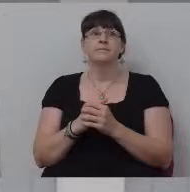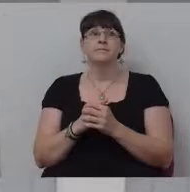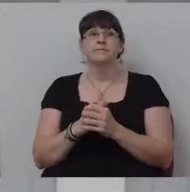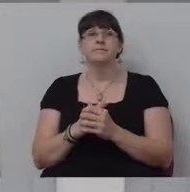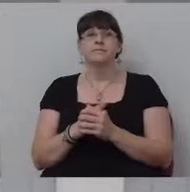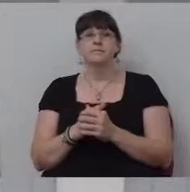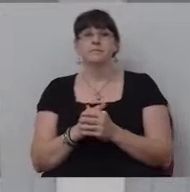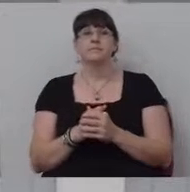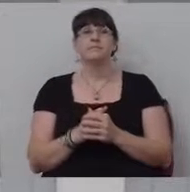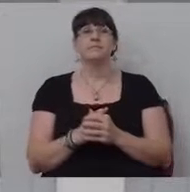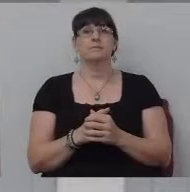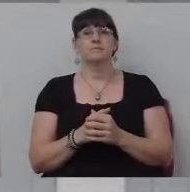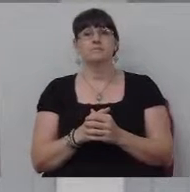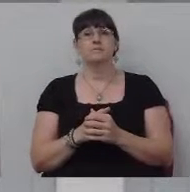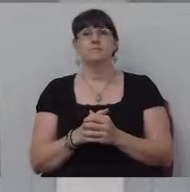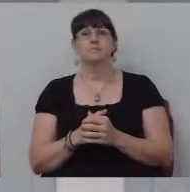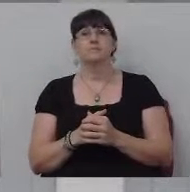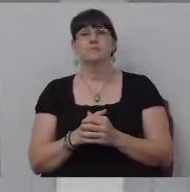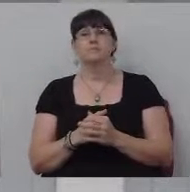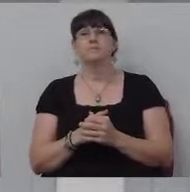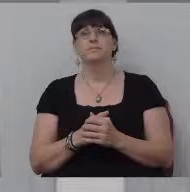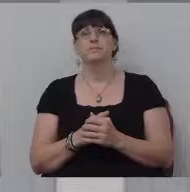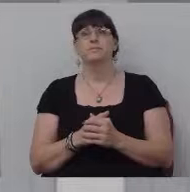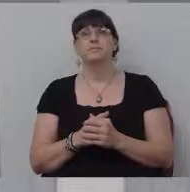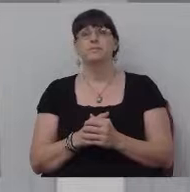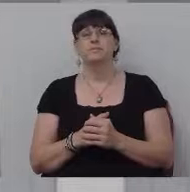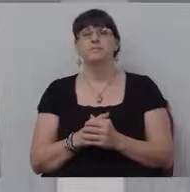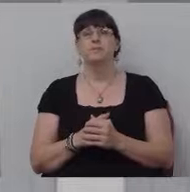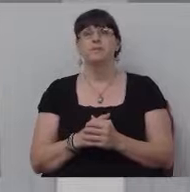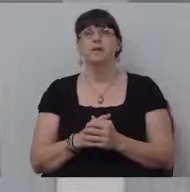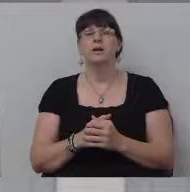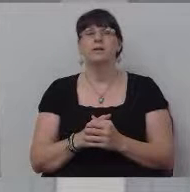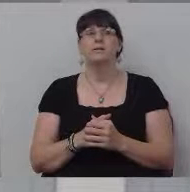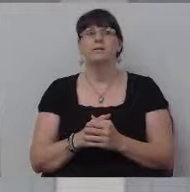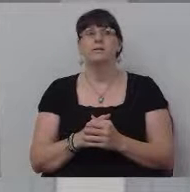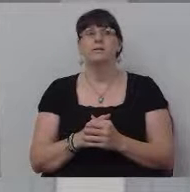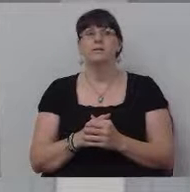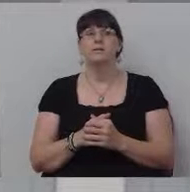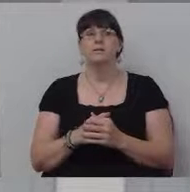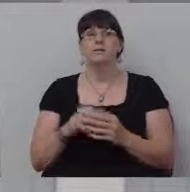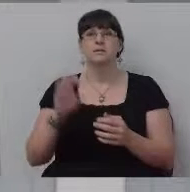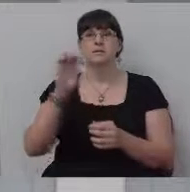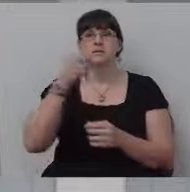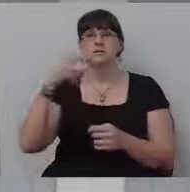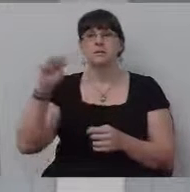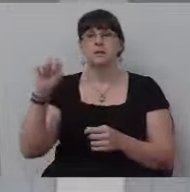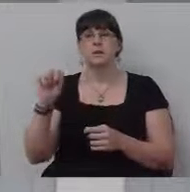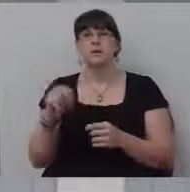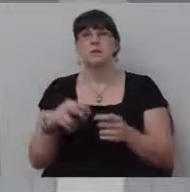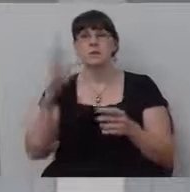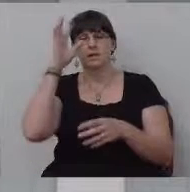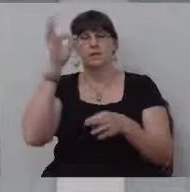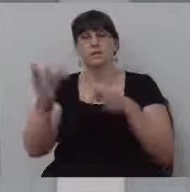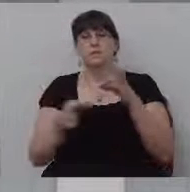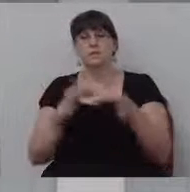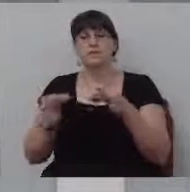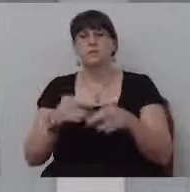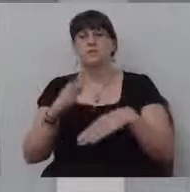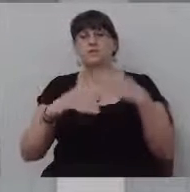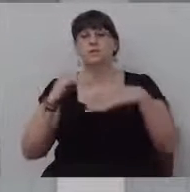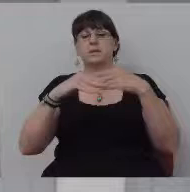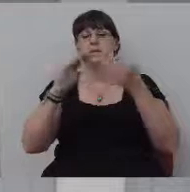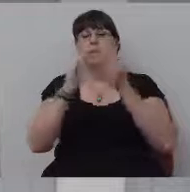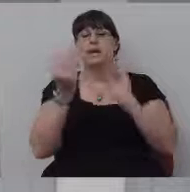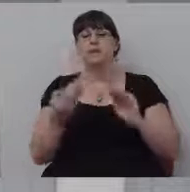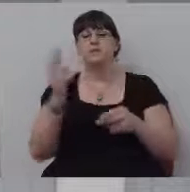preach on it later, but in, as we study through here, but in 2 Chronicles chapter 2 and verse 1, Solomon determined to build a house for the